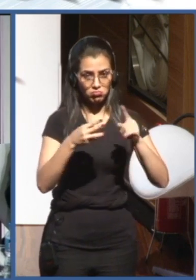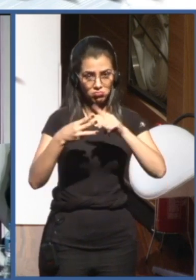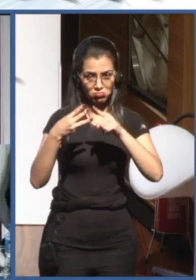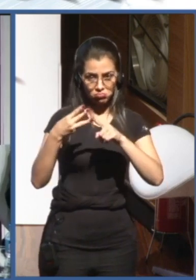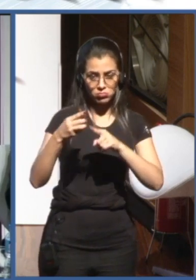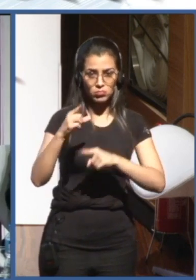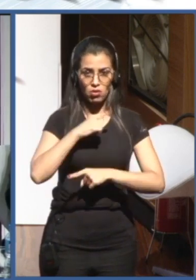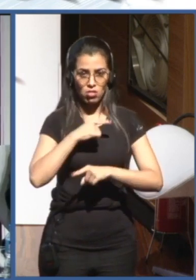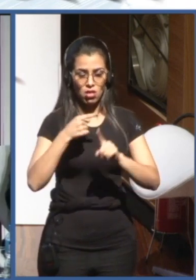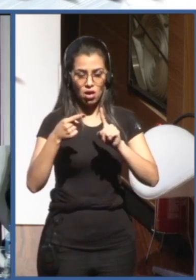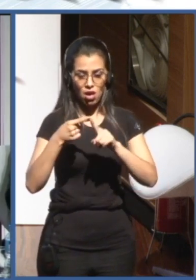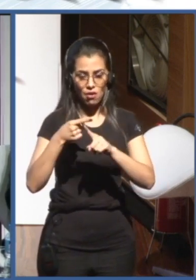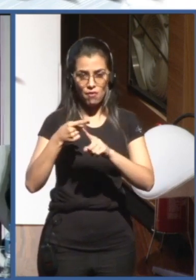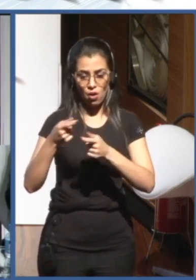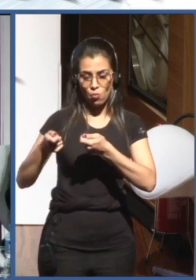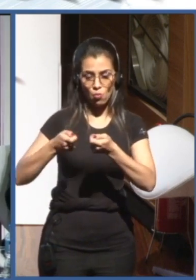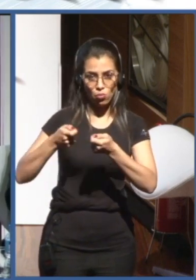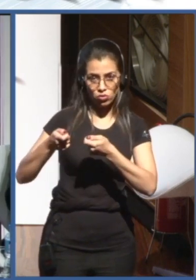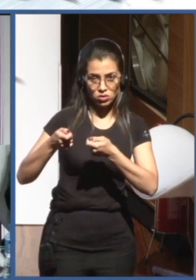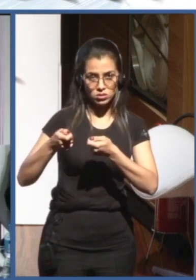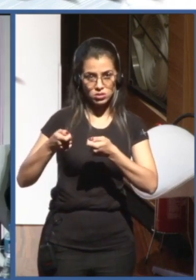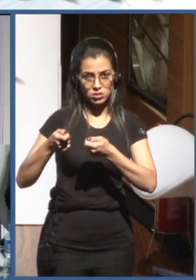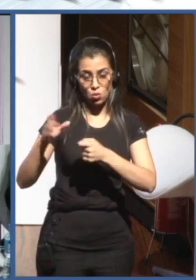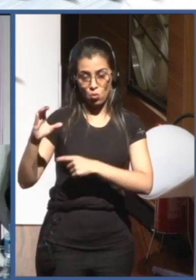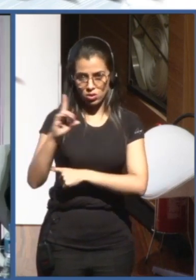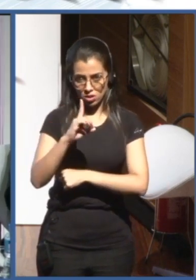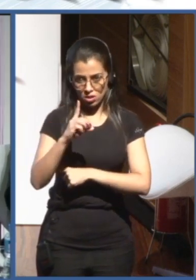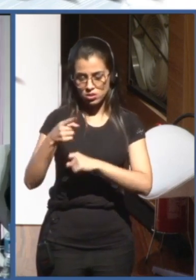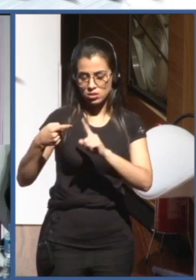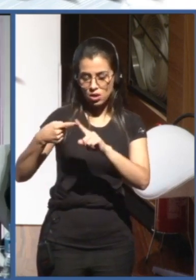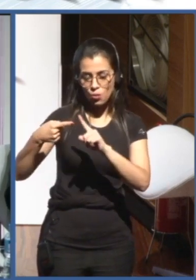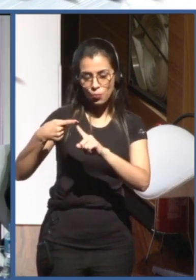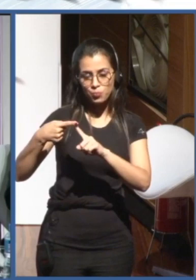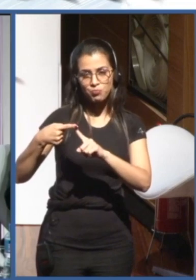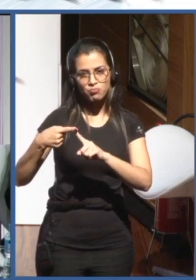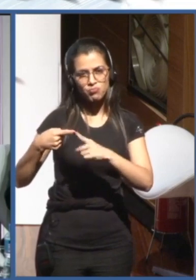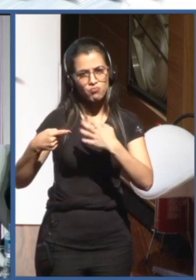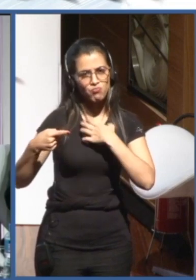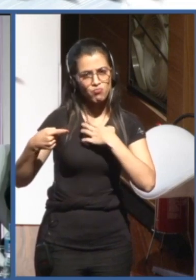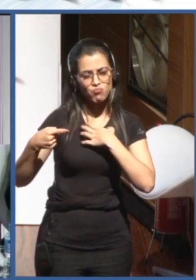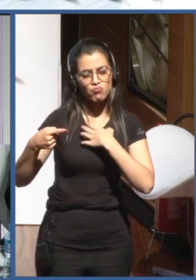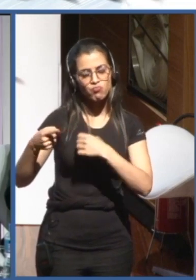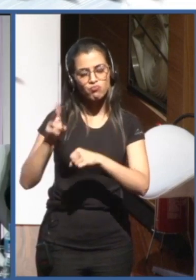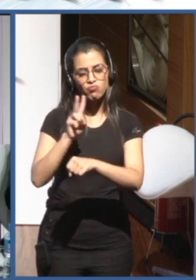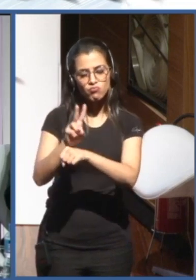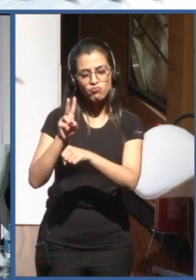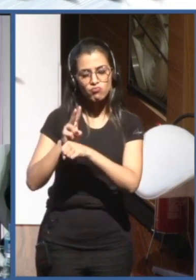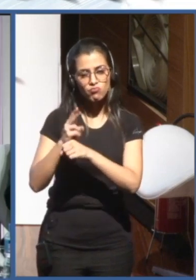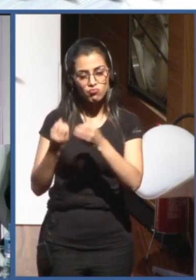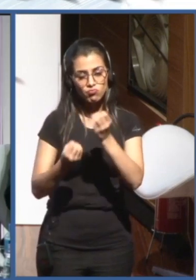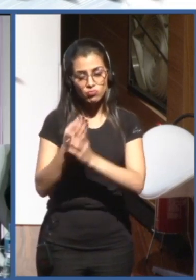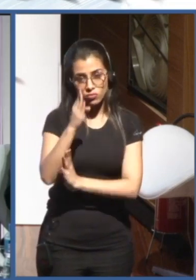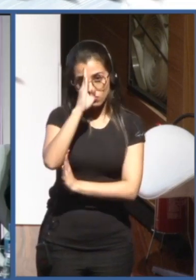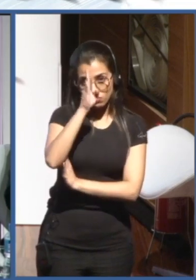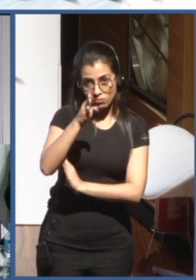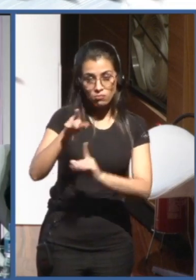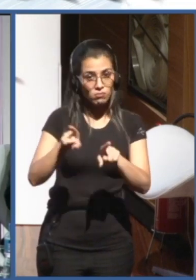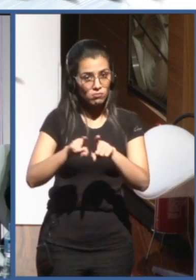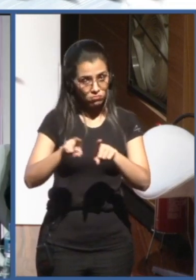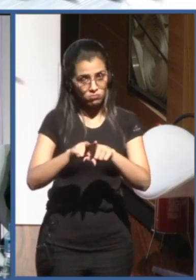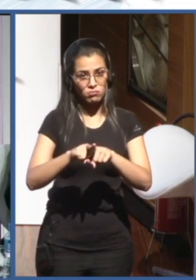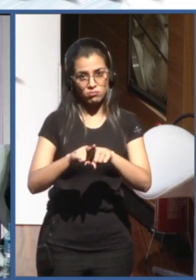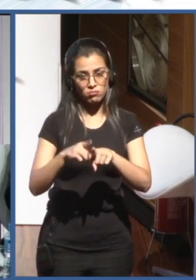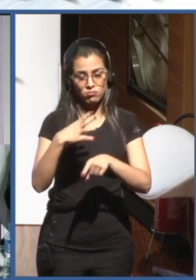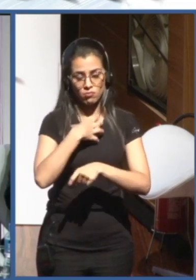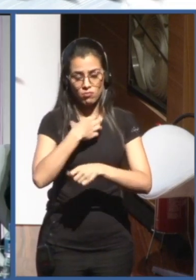You know, three-phase approach, we came up with principles that should drive UN agency efforts. You know, we had a strategic framework. And then we had a set of actionable